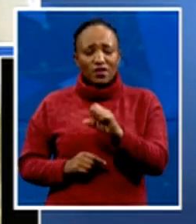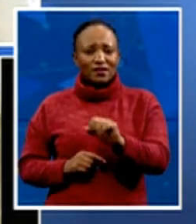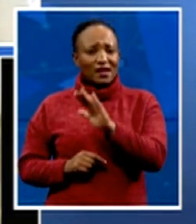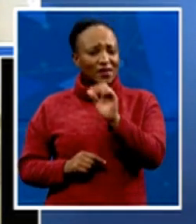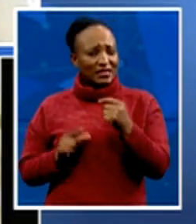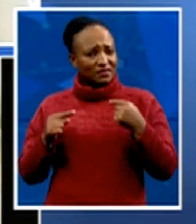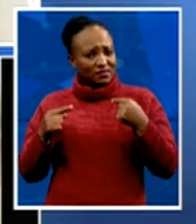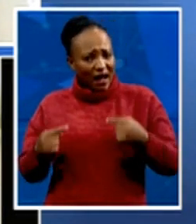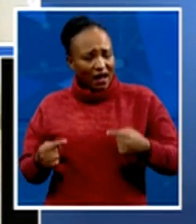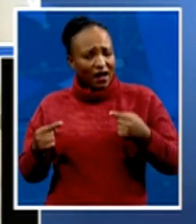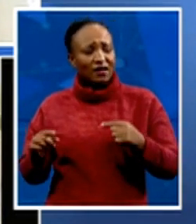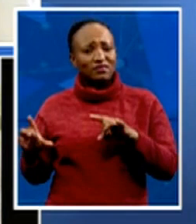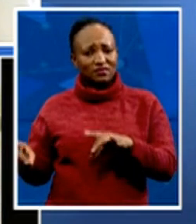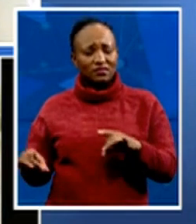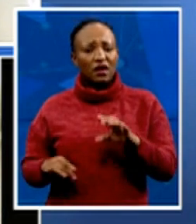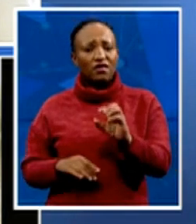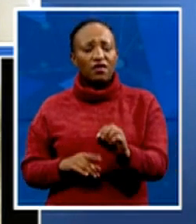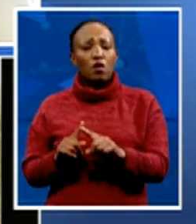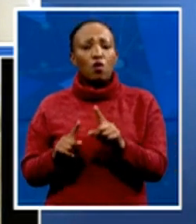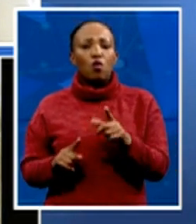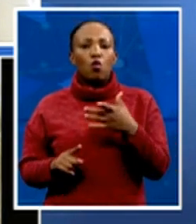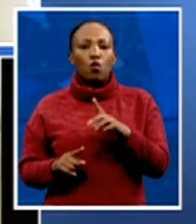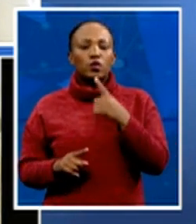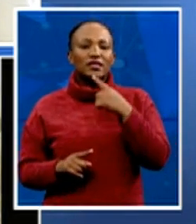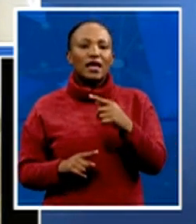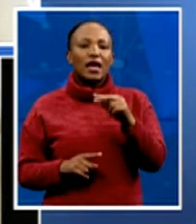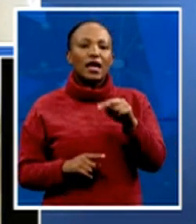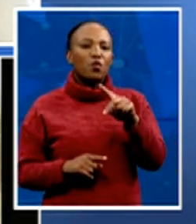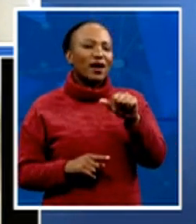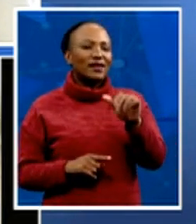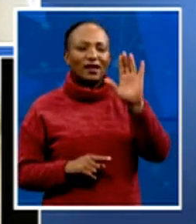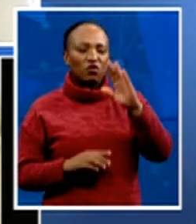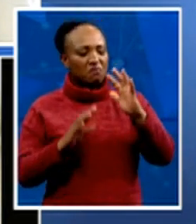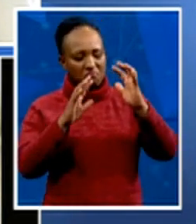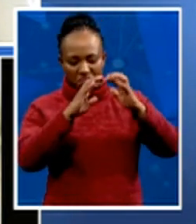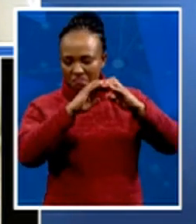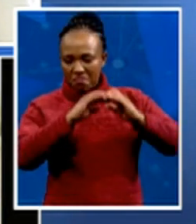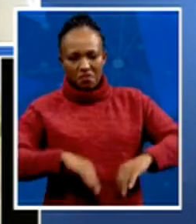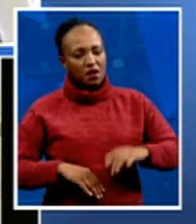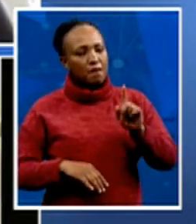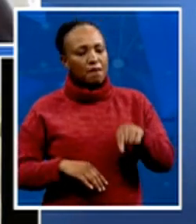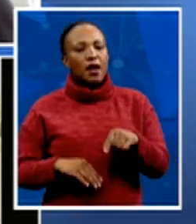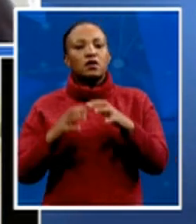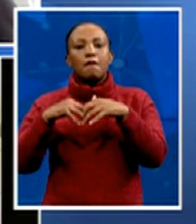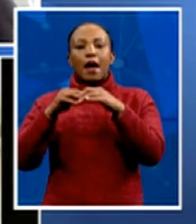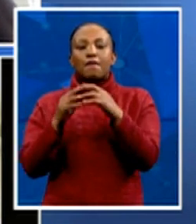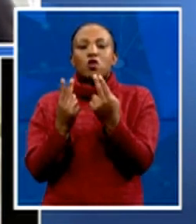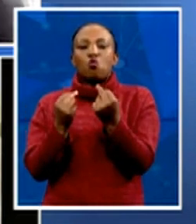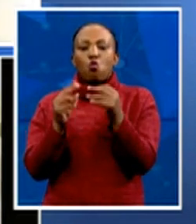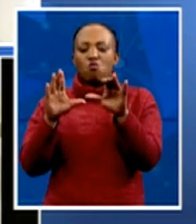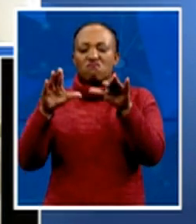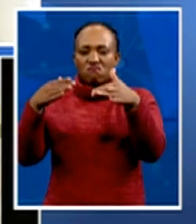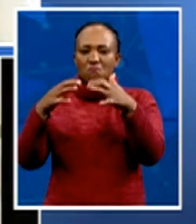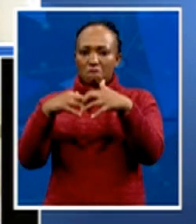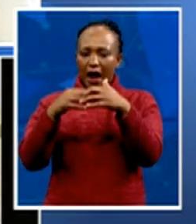NYDA totally and we started the new formation so that we can start anything that can assist the youth. Even if you can go to local